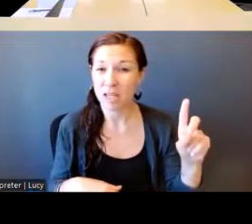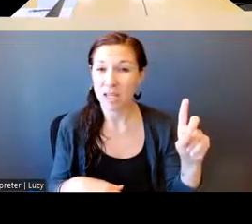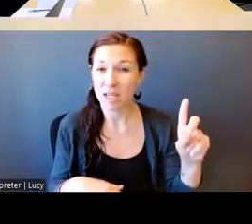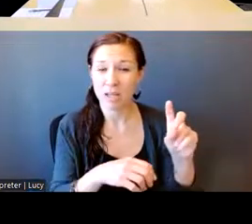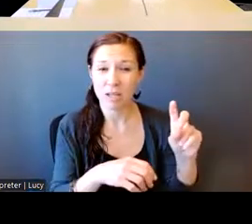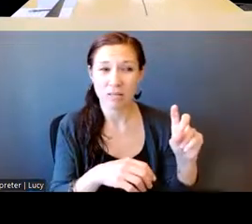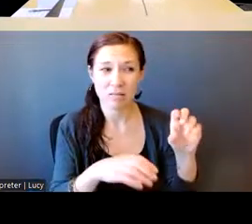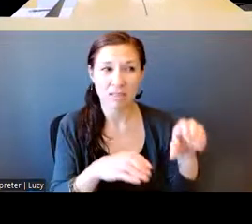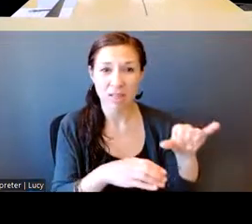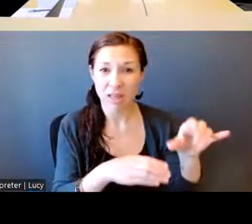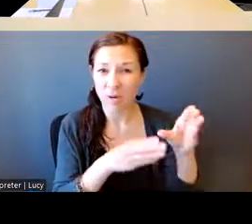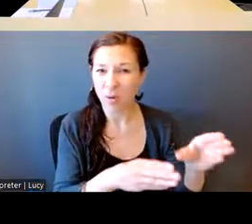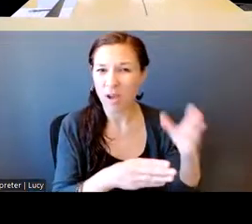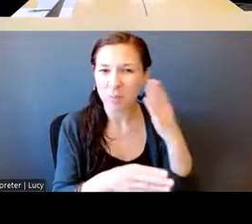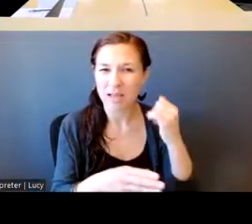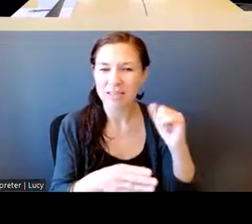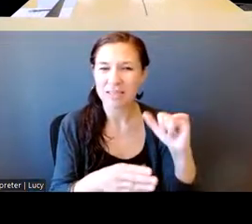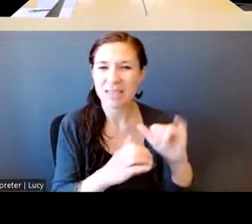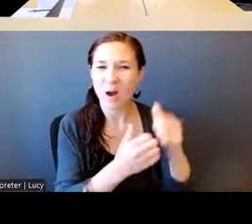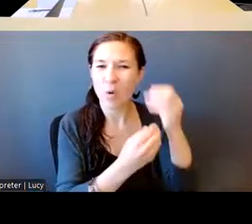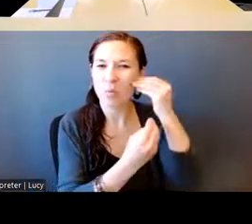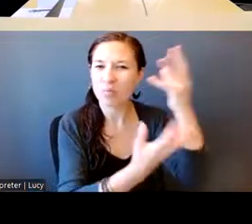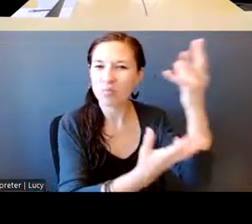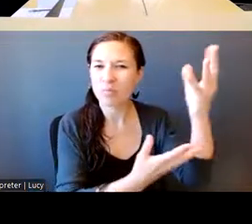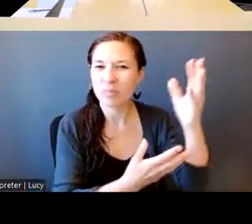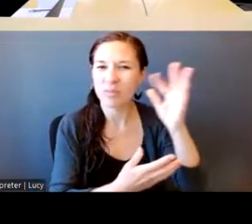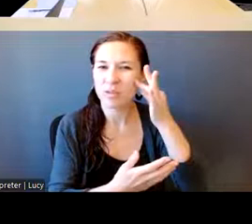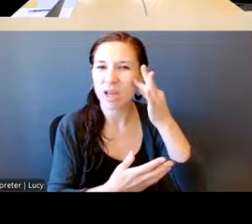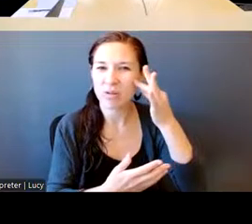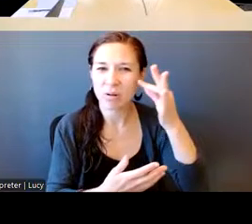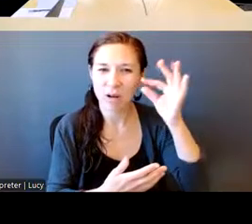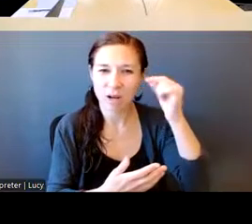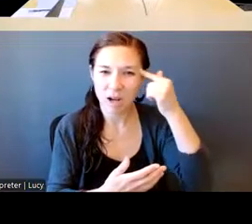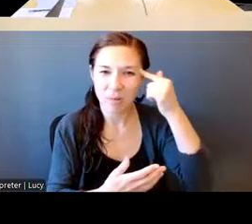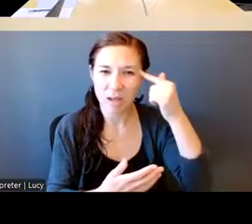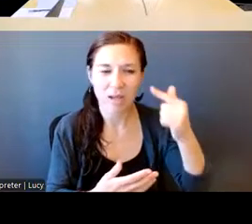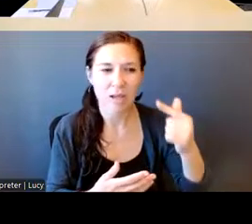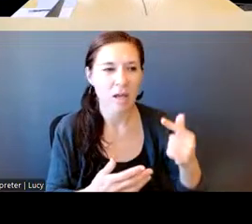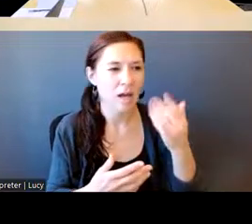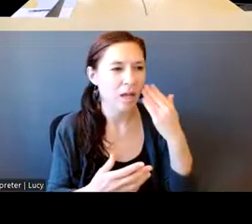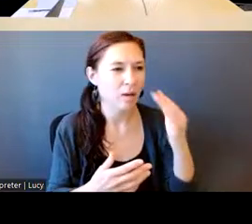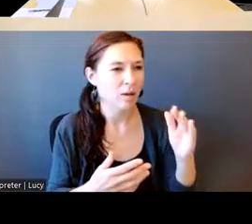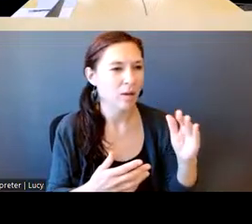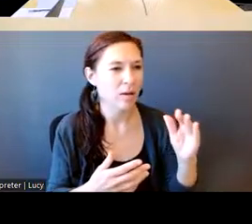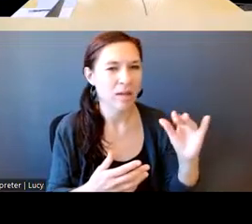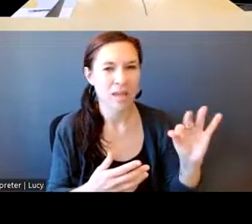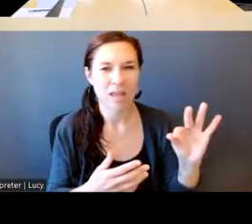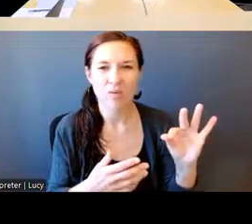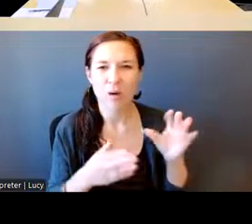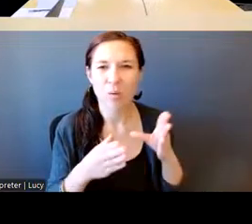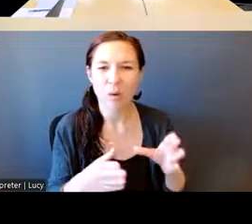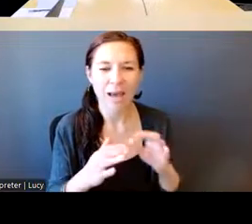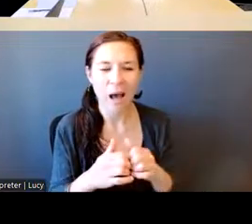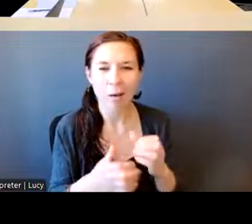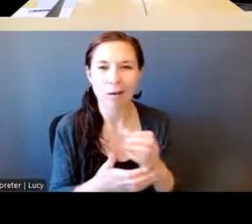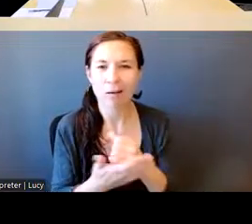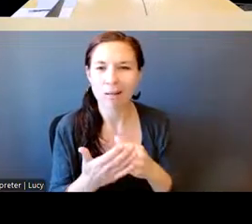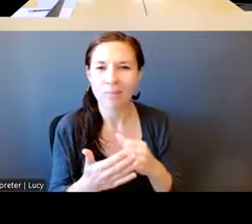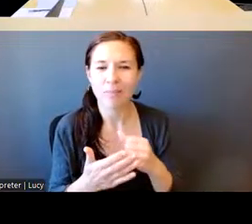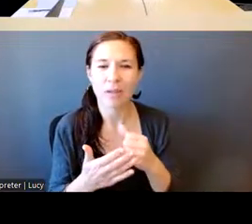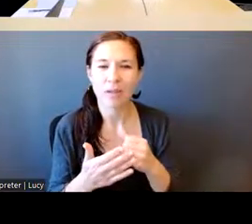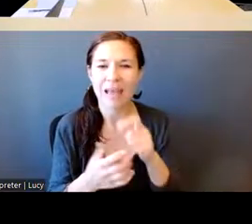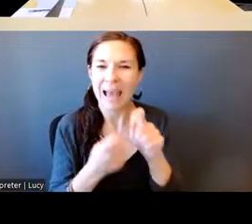or if there's any way that it can be reported in a way that, you know, you could get the numbers for Latinos. I think it could help us find